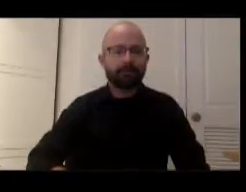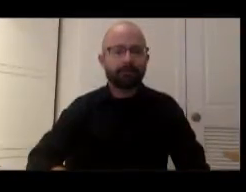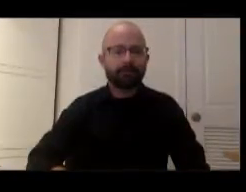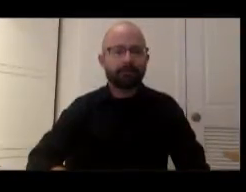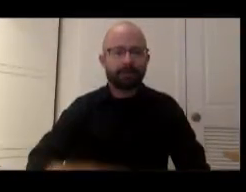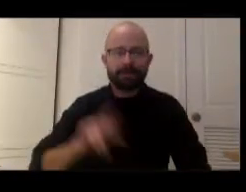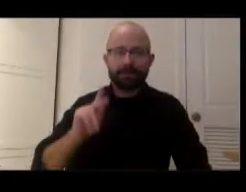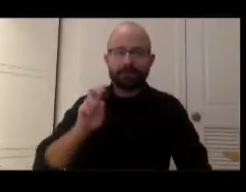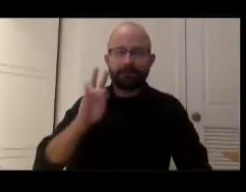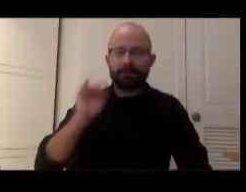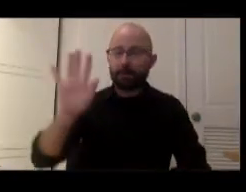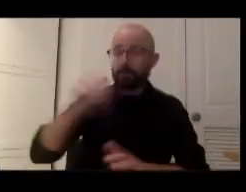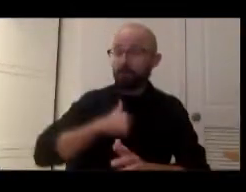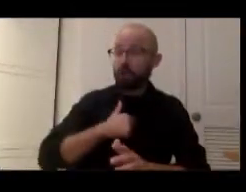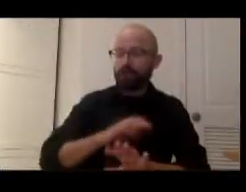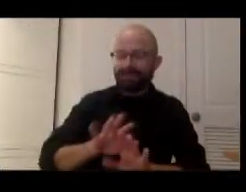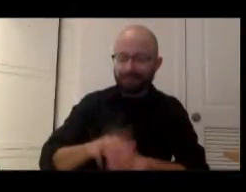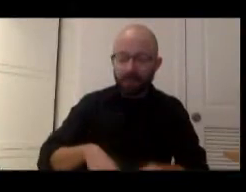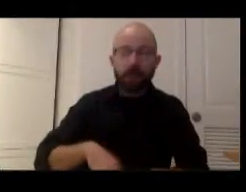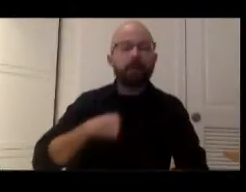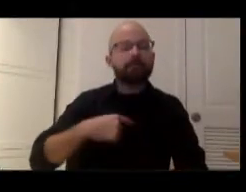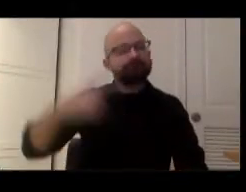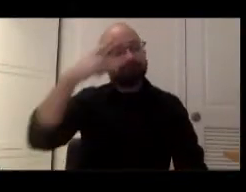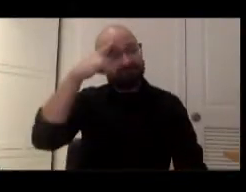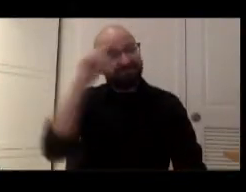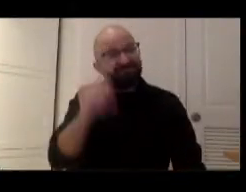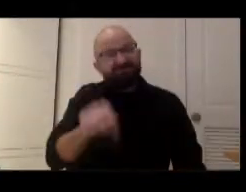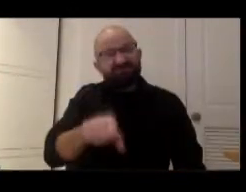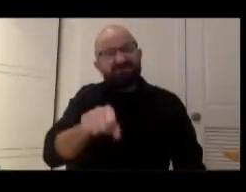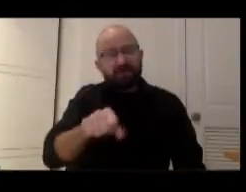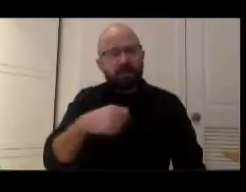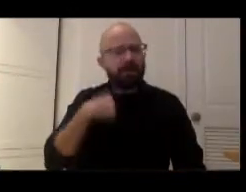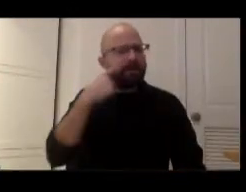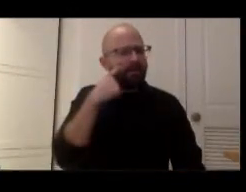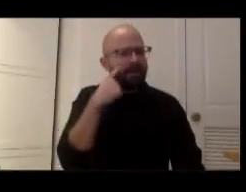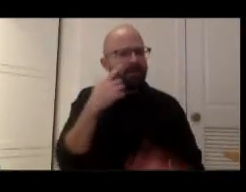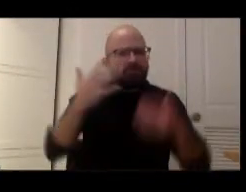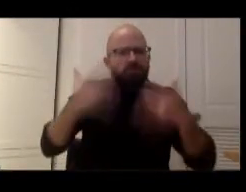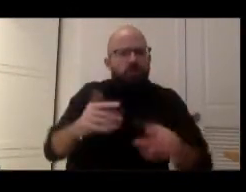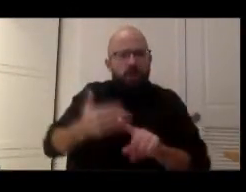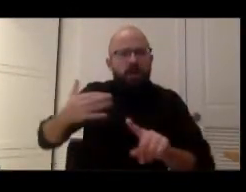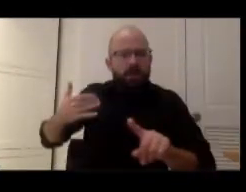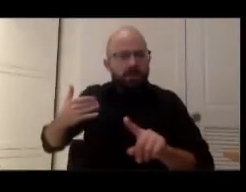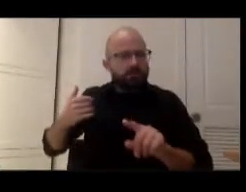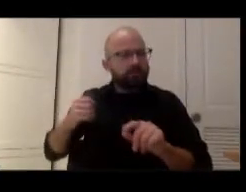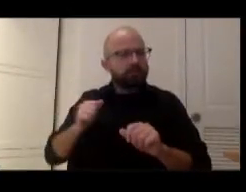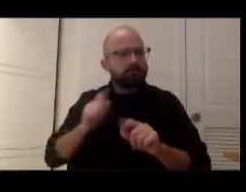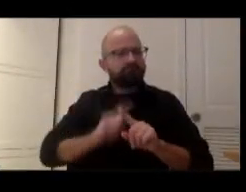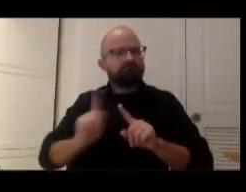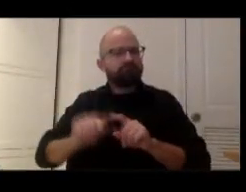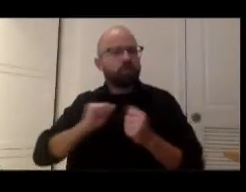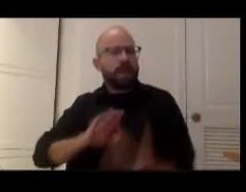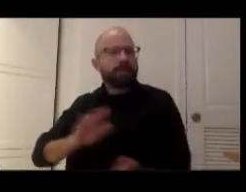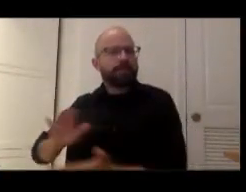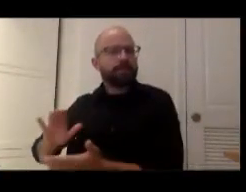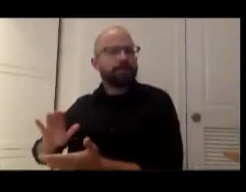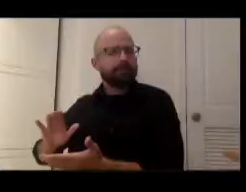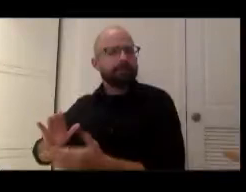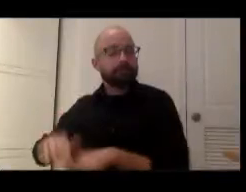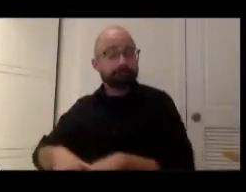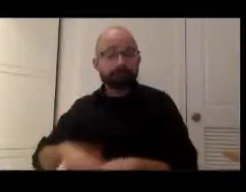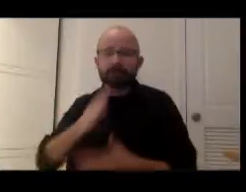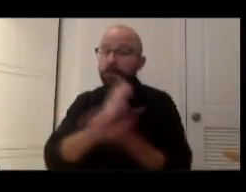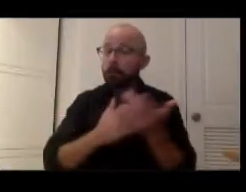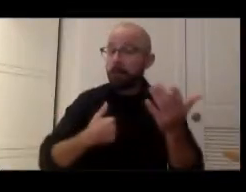Sorry uh I think so actually um I think they already have in many ways I think some of what uh I see at the